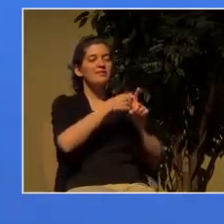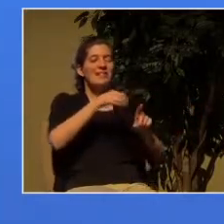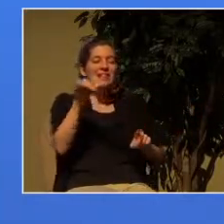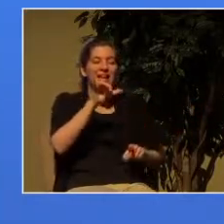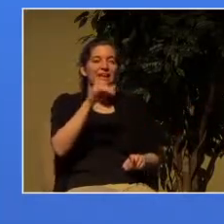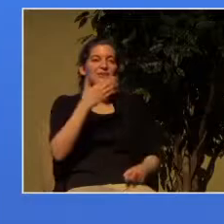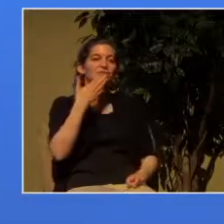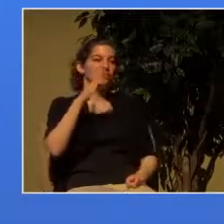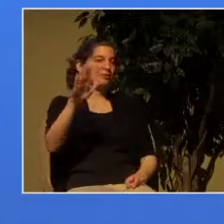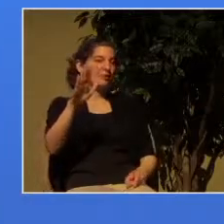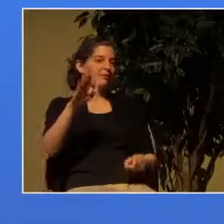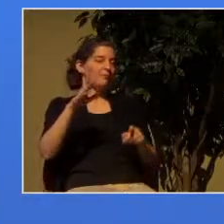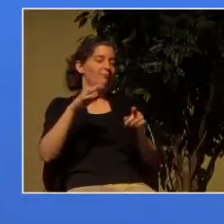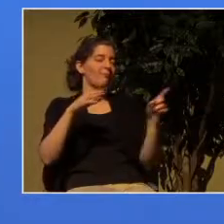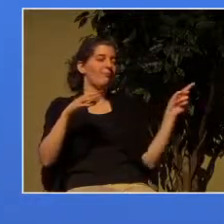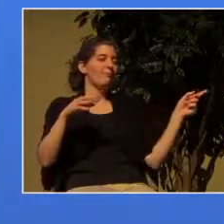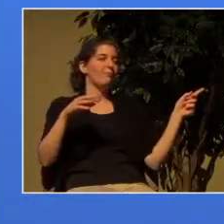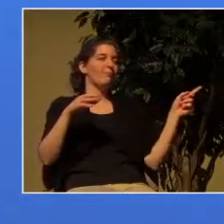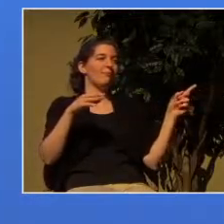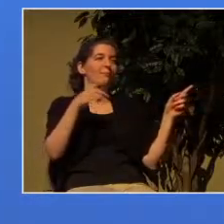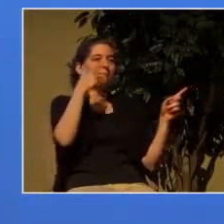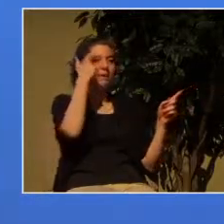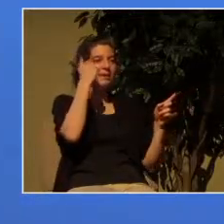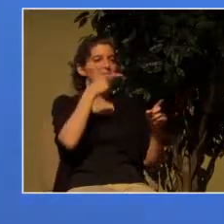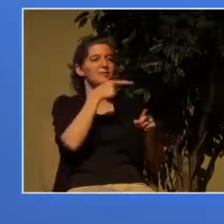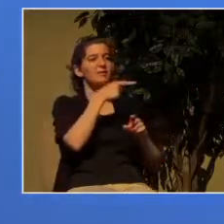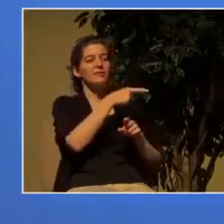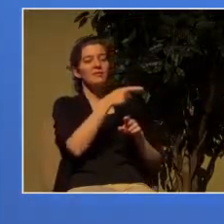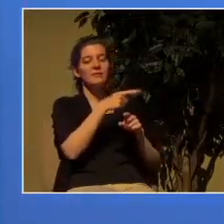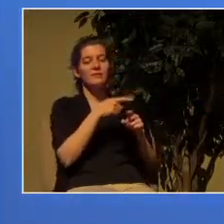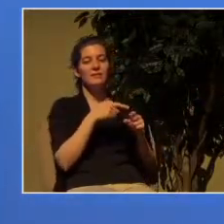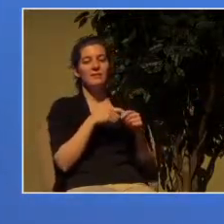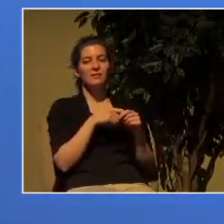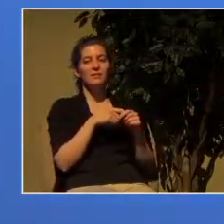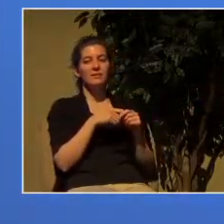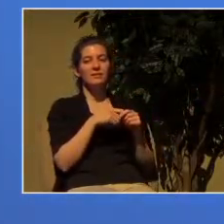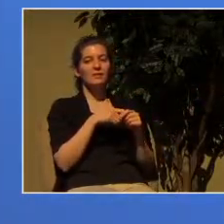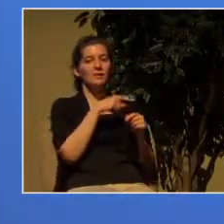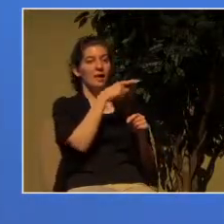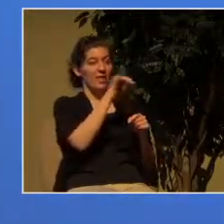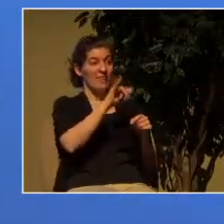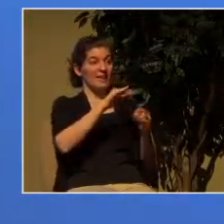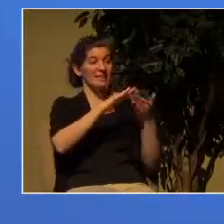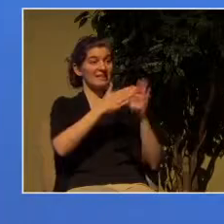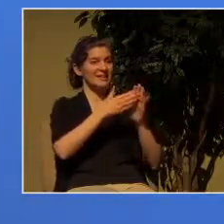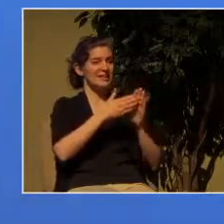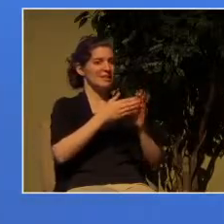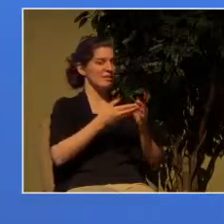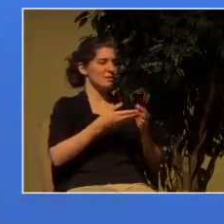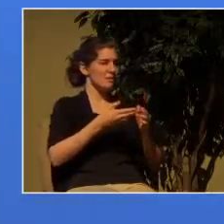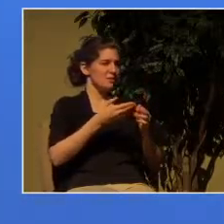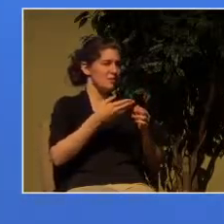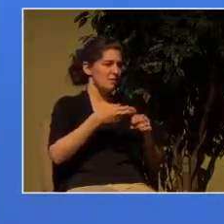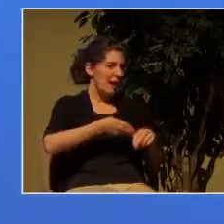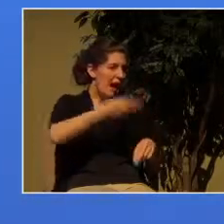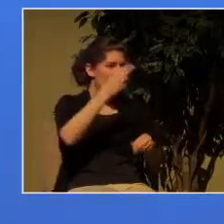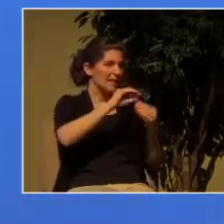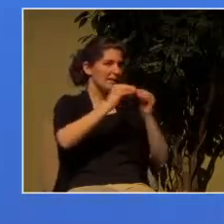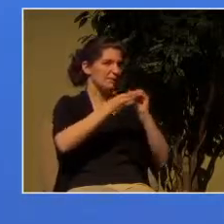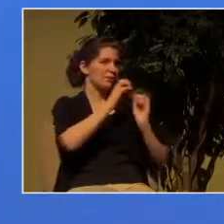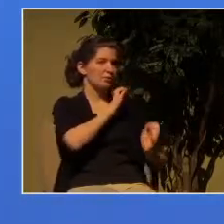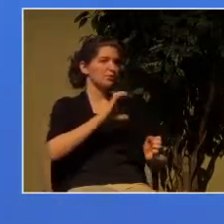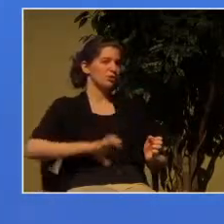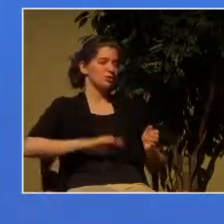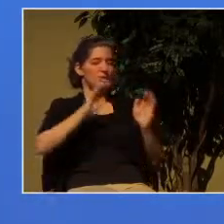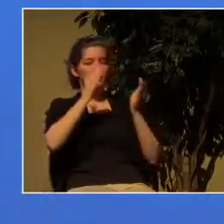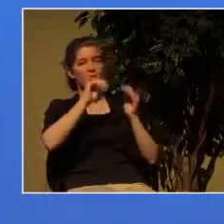it has a higher percentage of Christians than most any other community and one of the news stories just this past week that is